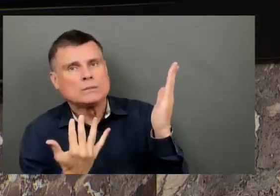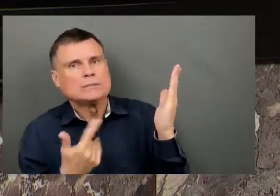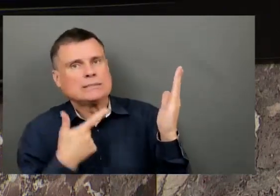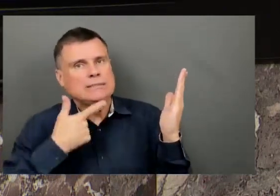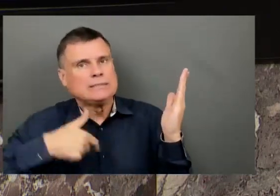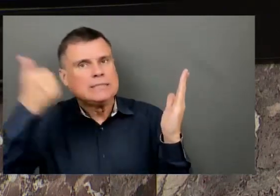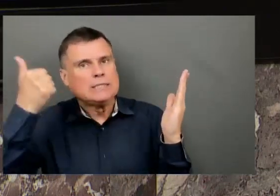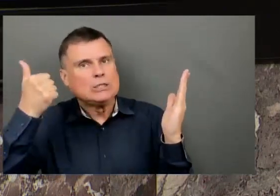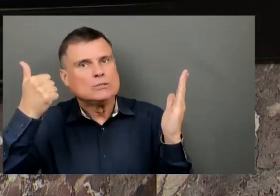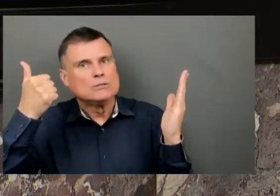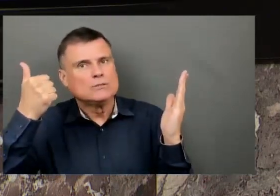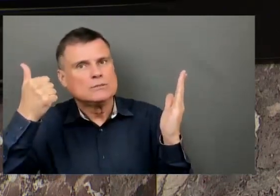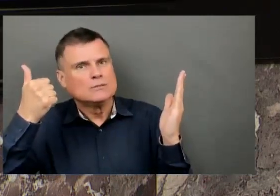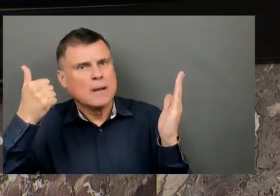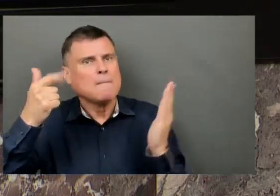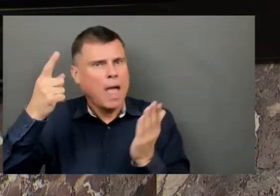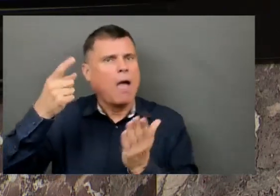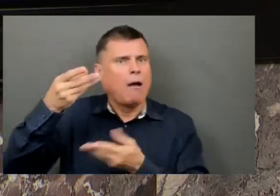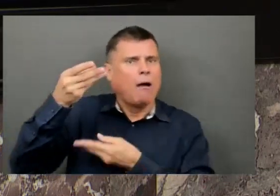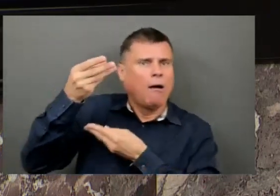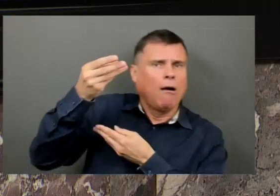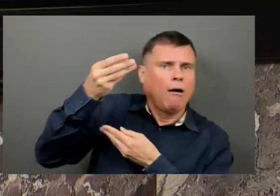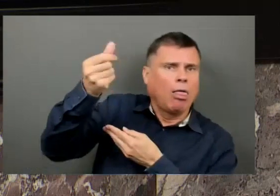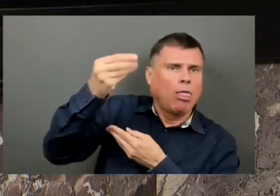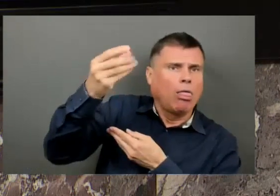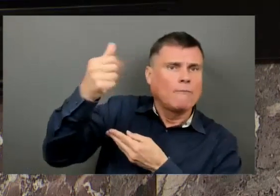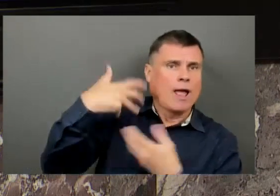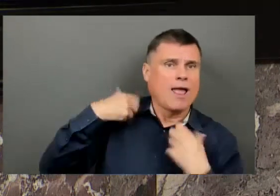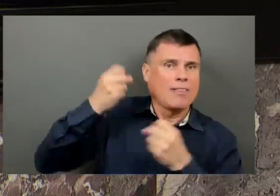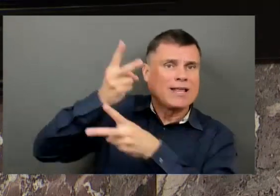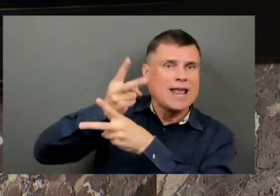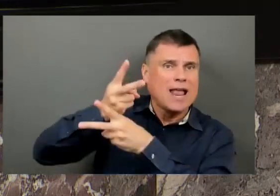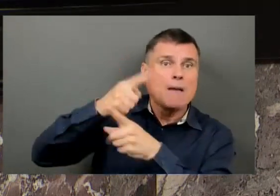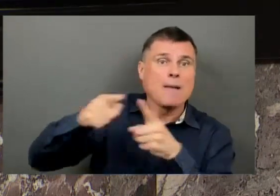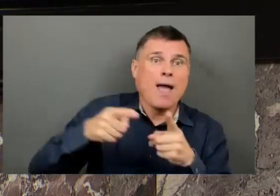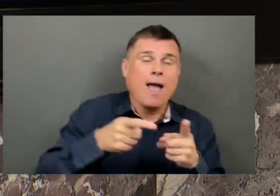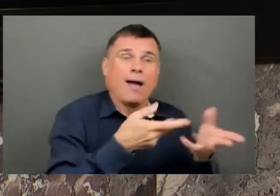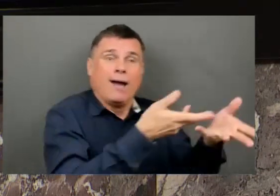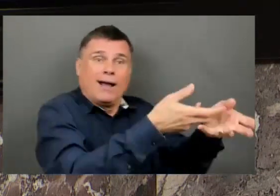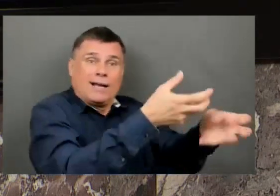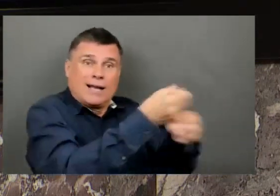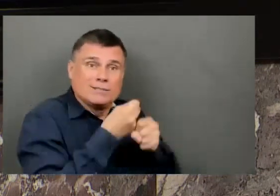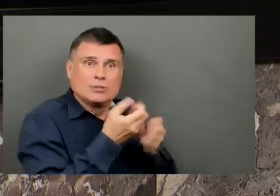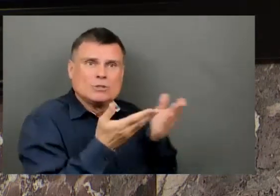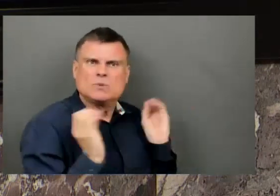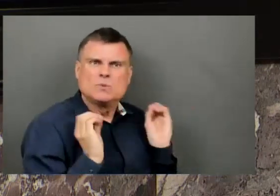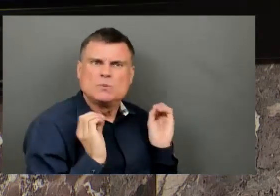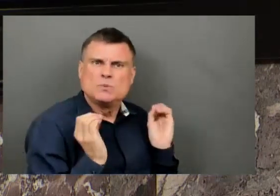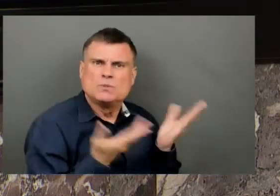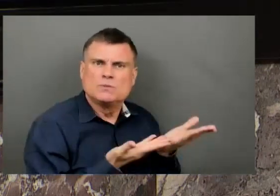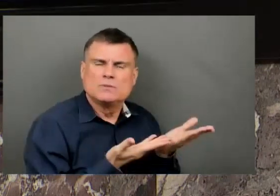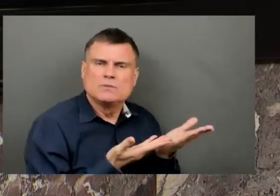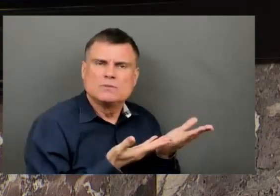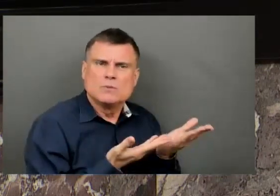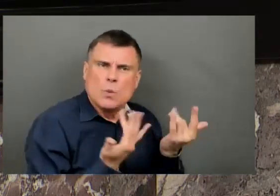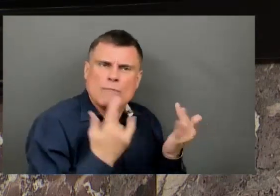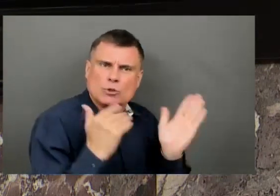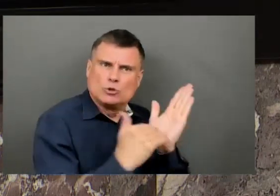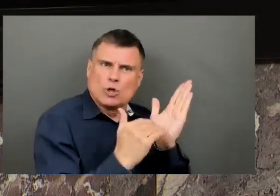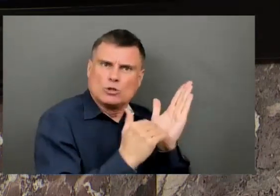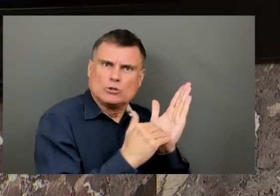people who are trying to get cancer tests but can't because they don't have a doctor. I met with a woman recently who got a phone call from BC Cancer